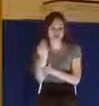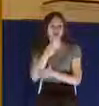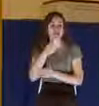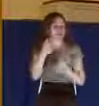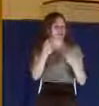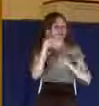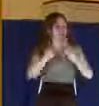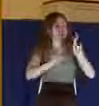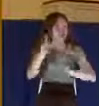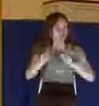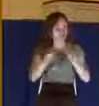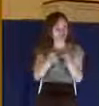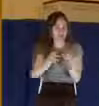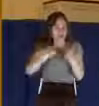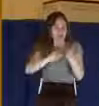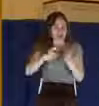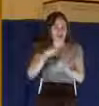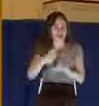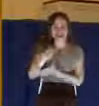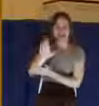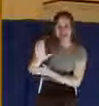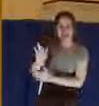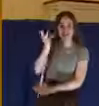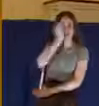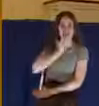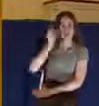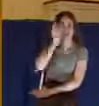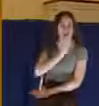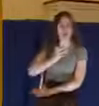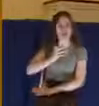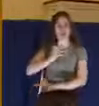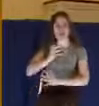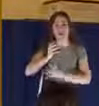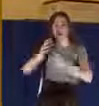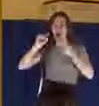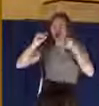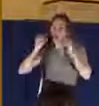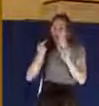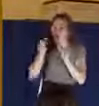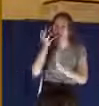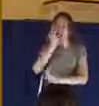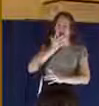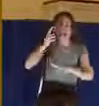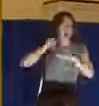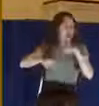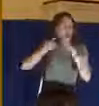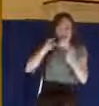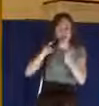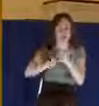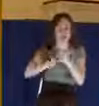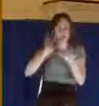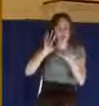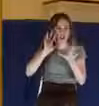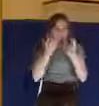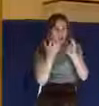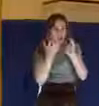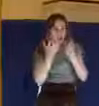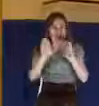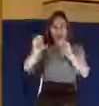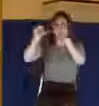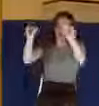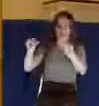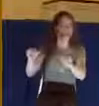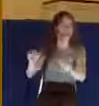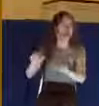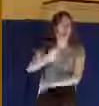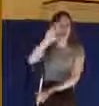his visage was so marred more than any man and his form more than the sons of men. Now